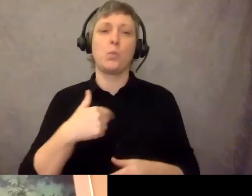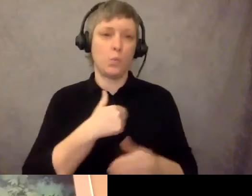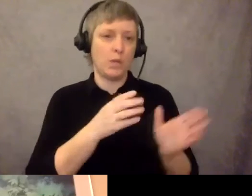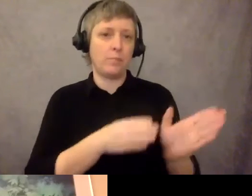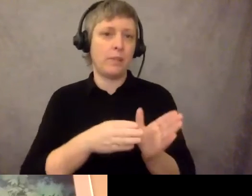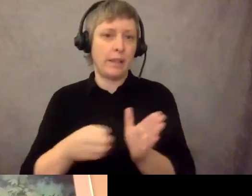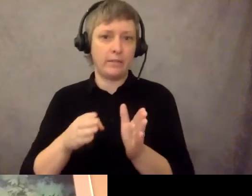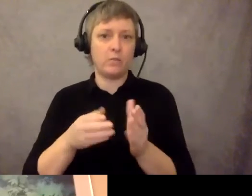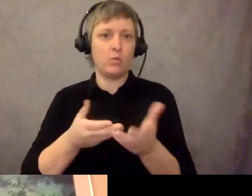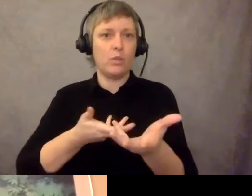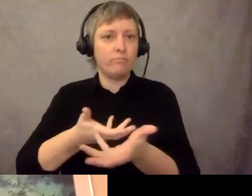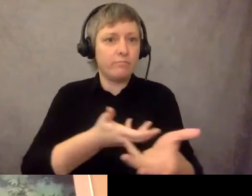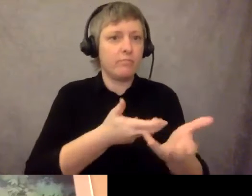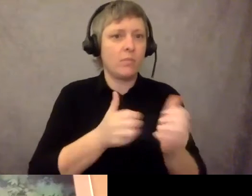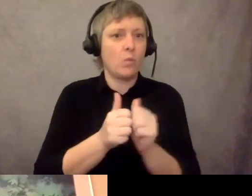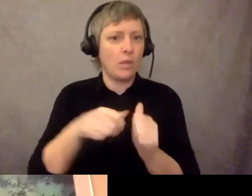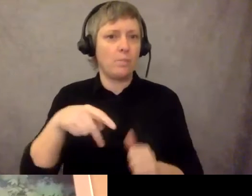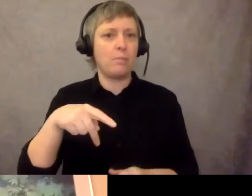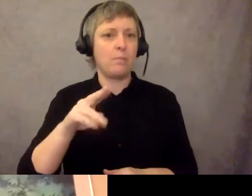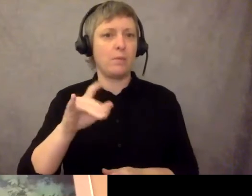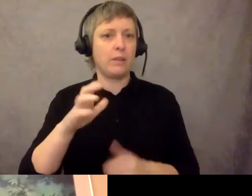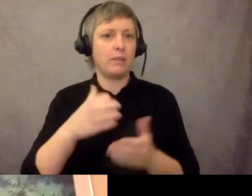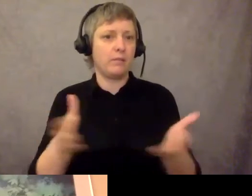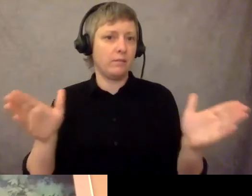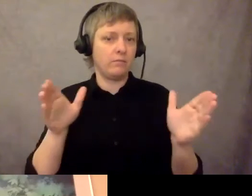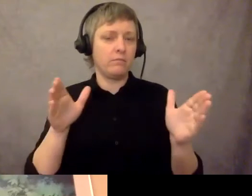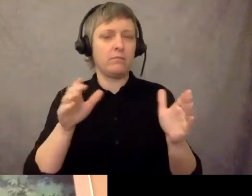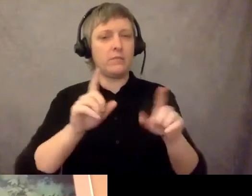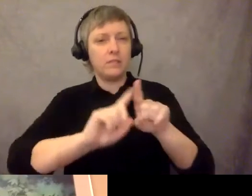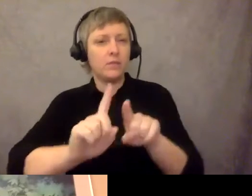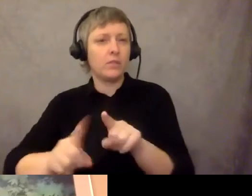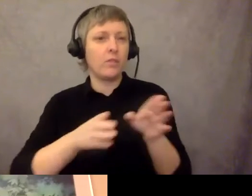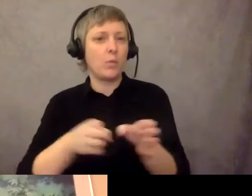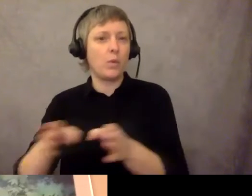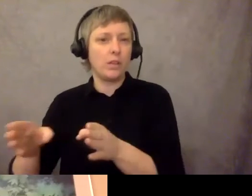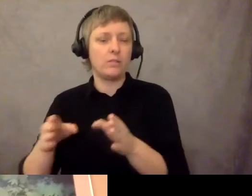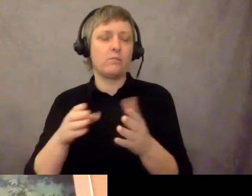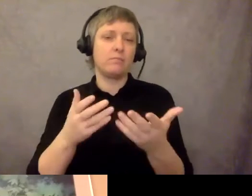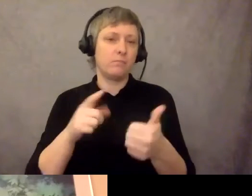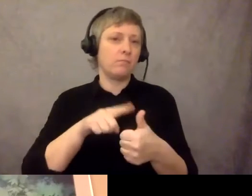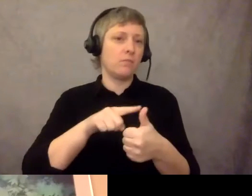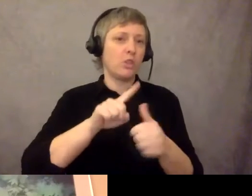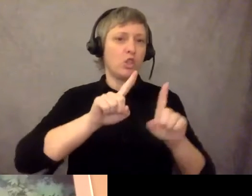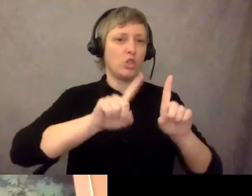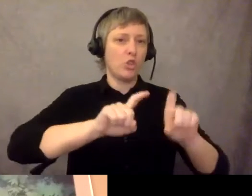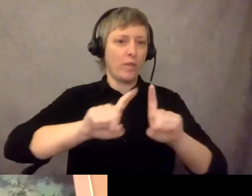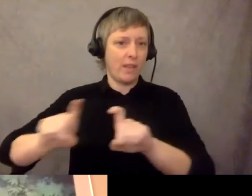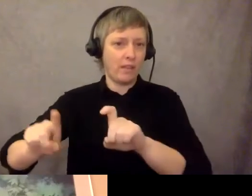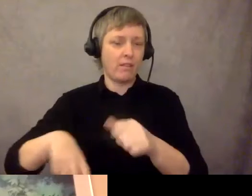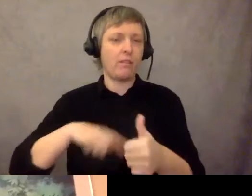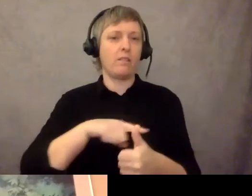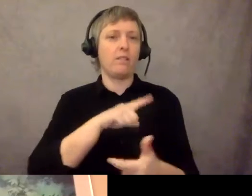ways, both through survey work and focus groups and dealing with